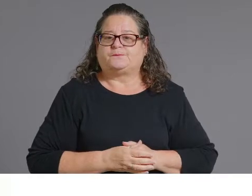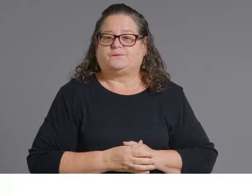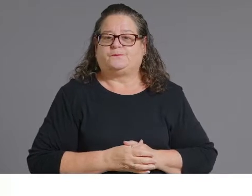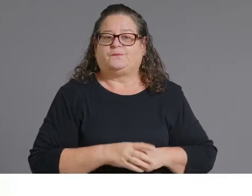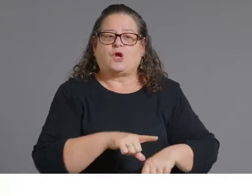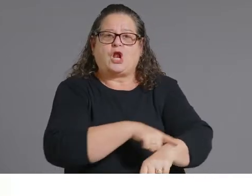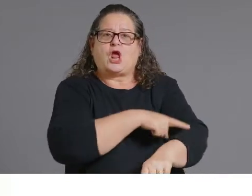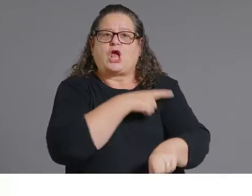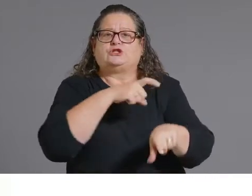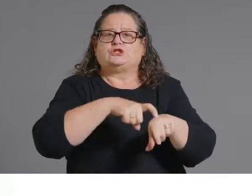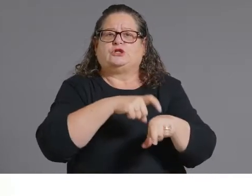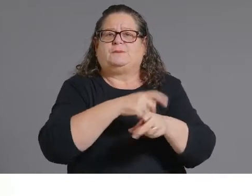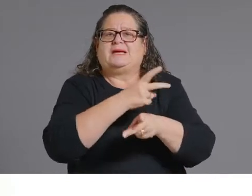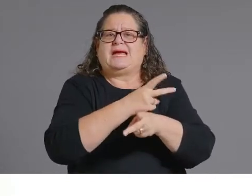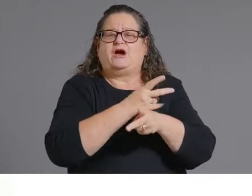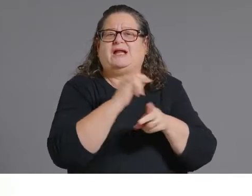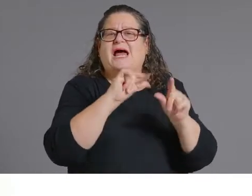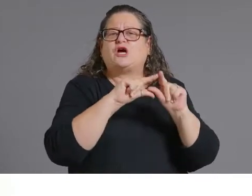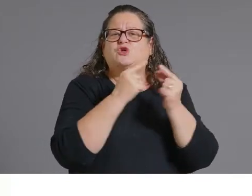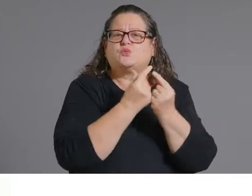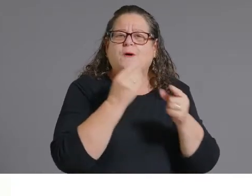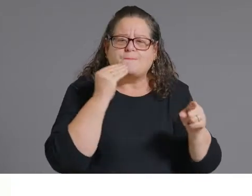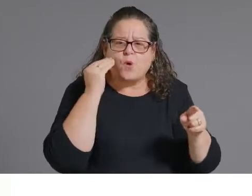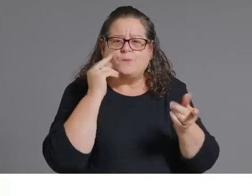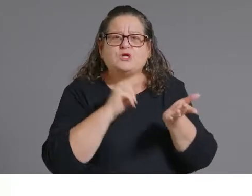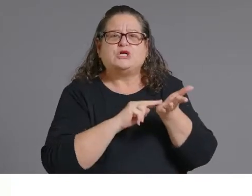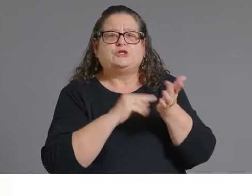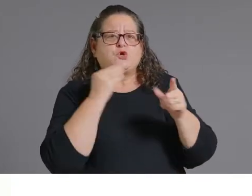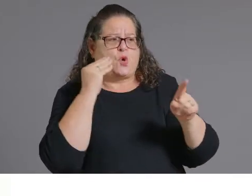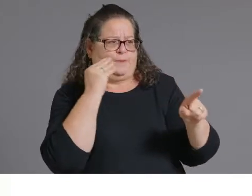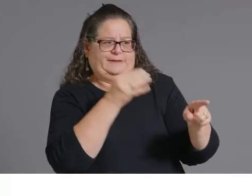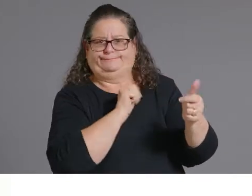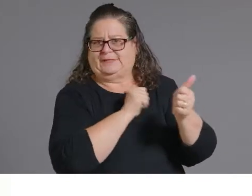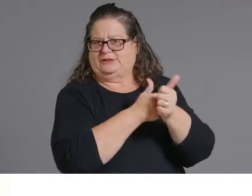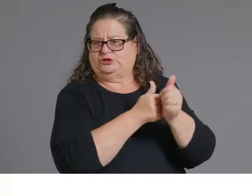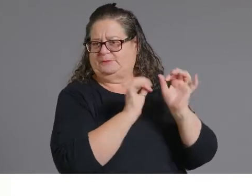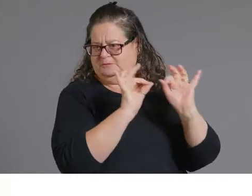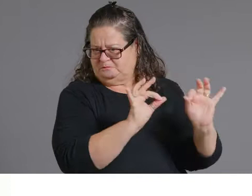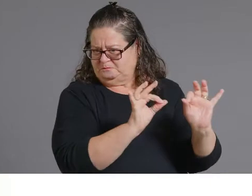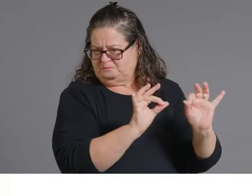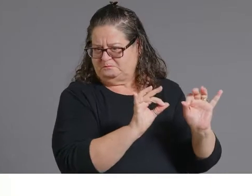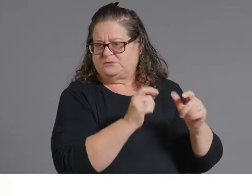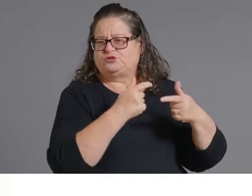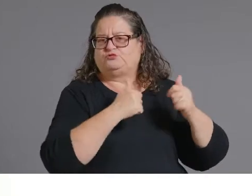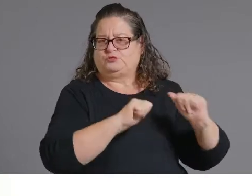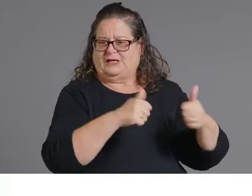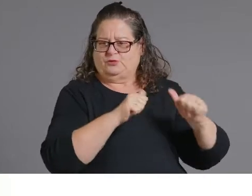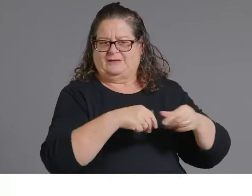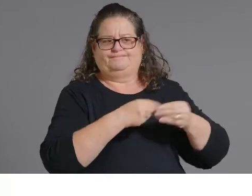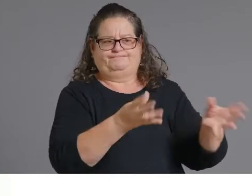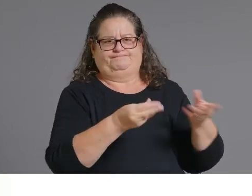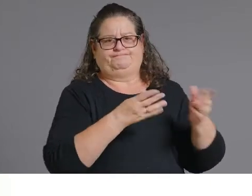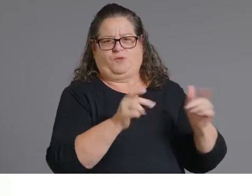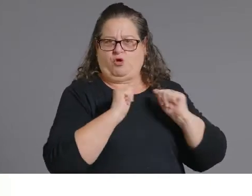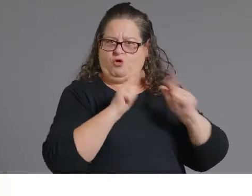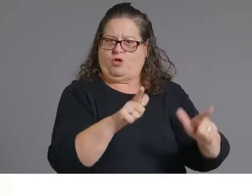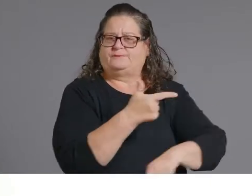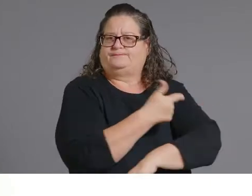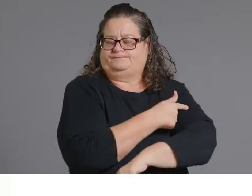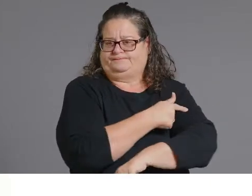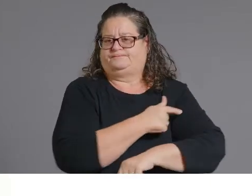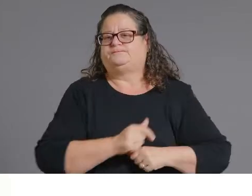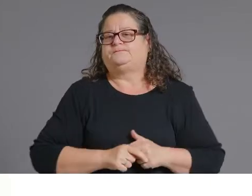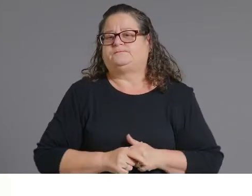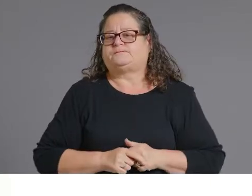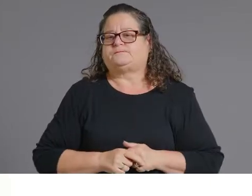with our long-term care facilities to do that. We are looking at doing drive time analyses for our